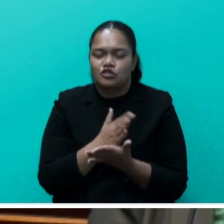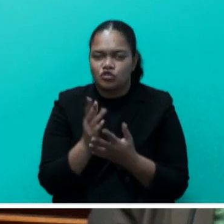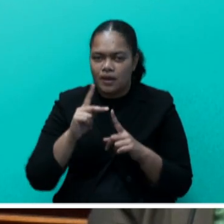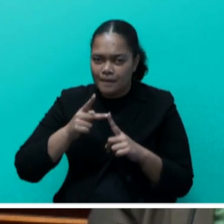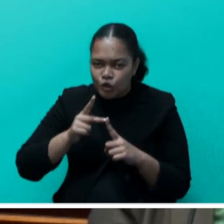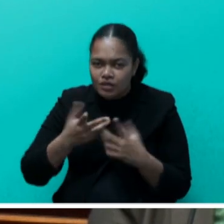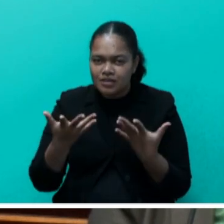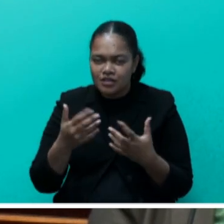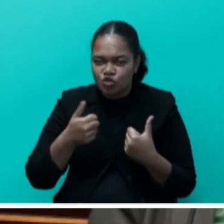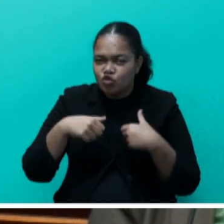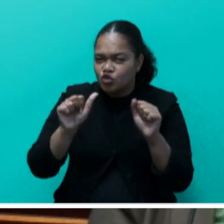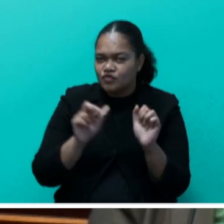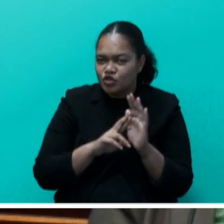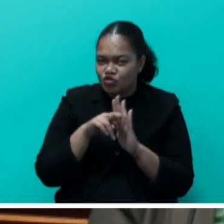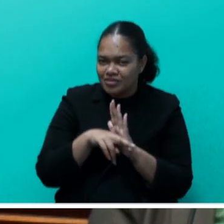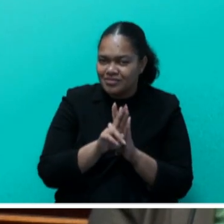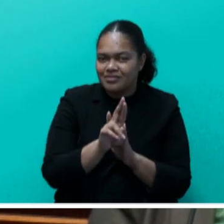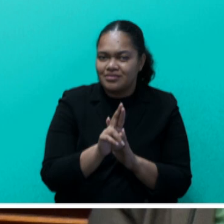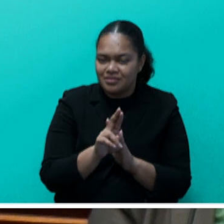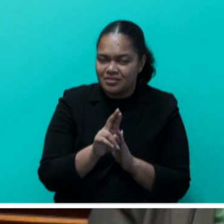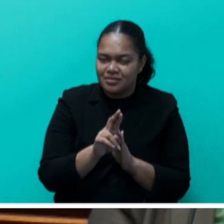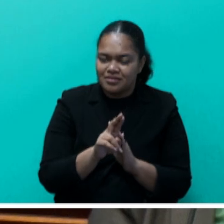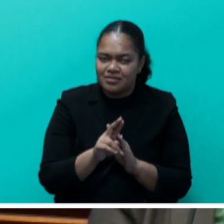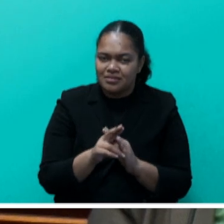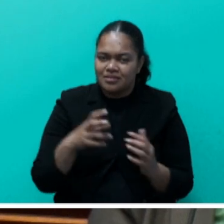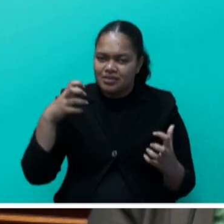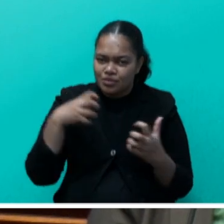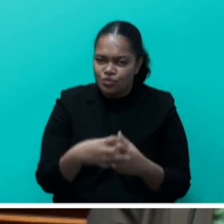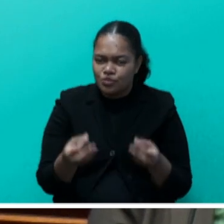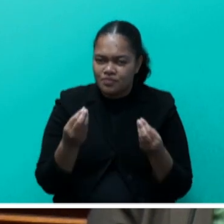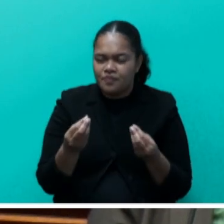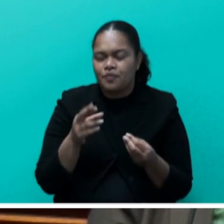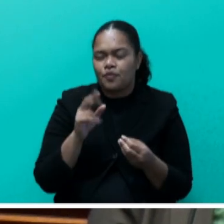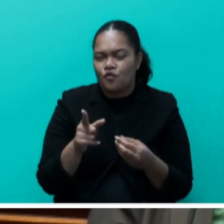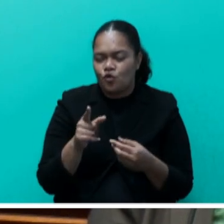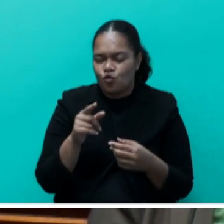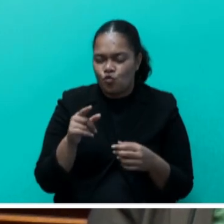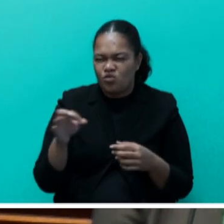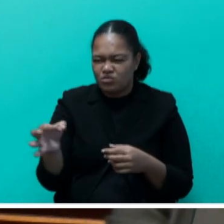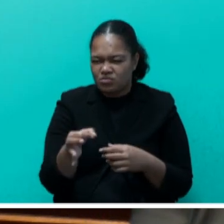achieving resilient, equitable, and sustainable growth pathways for our small island nations.